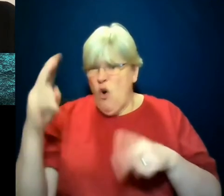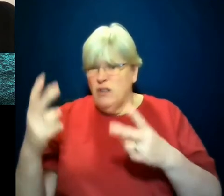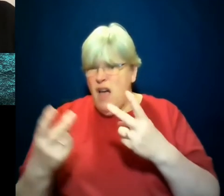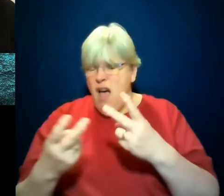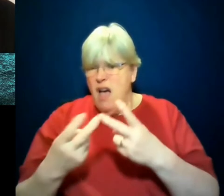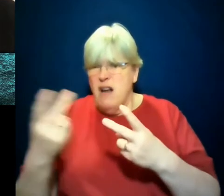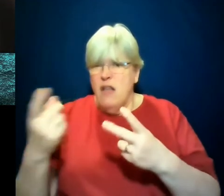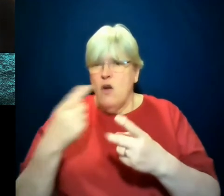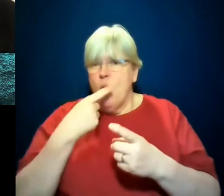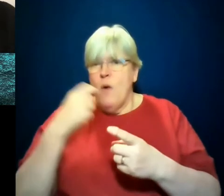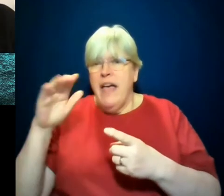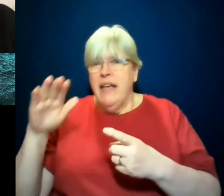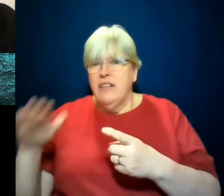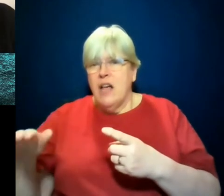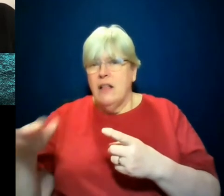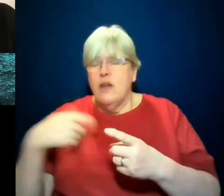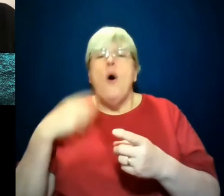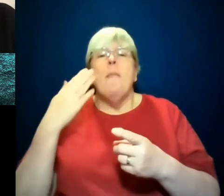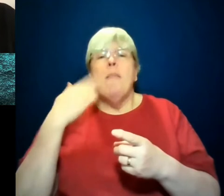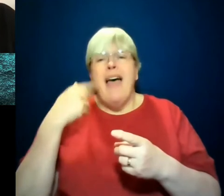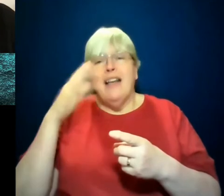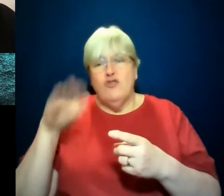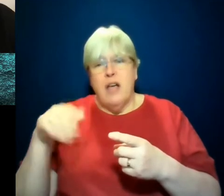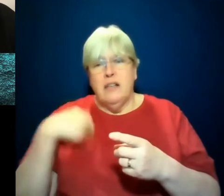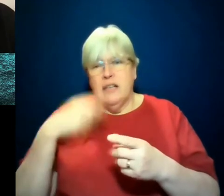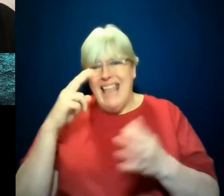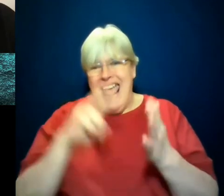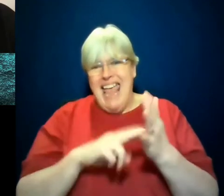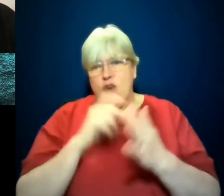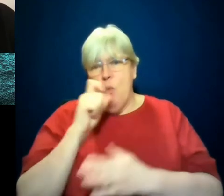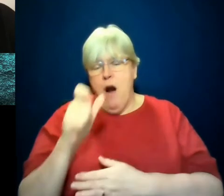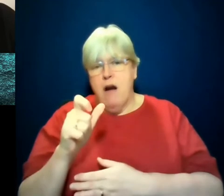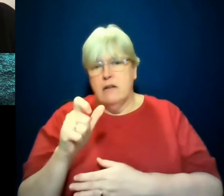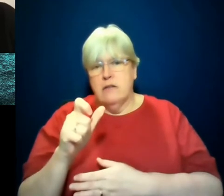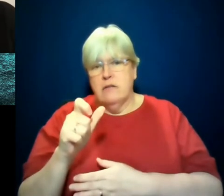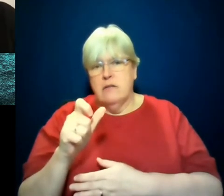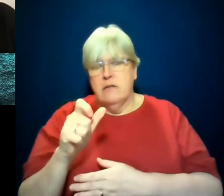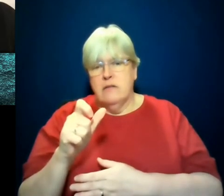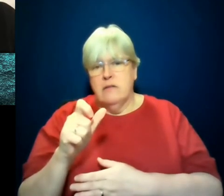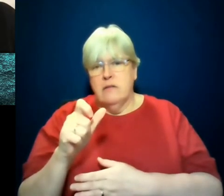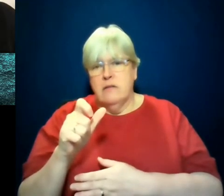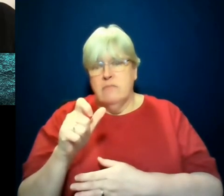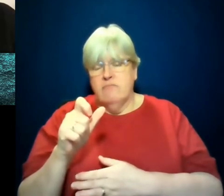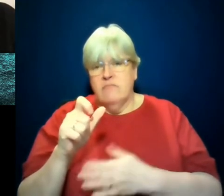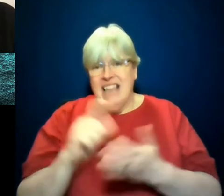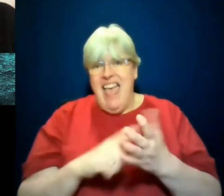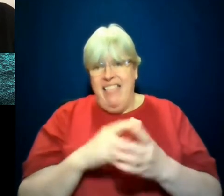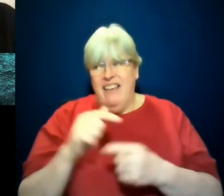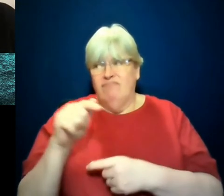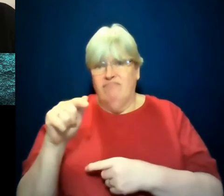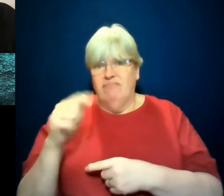child had called the black child at school, the N-word. This is in Southern California. This is in 2017.